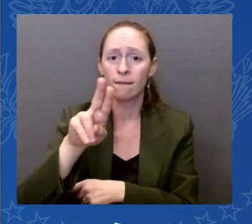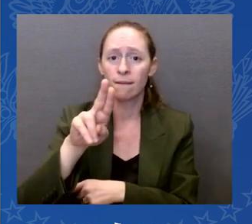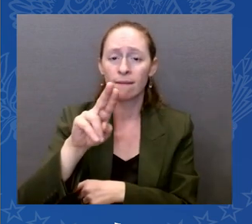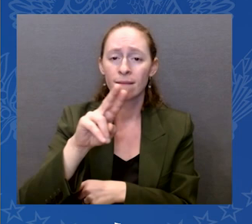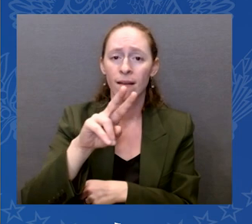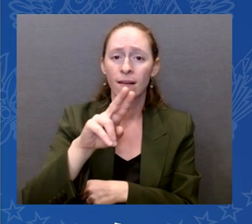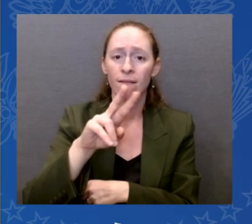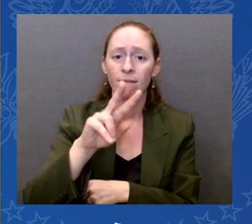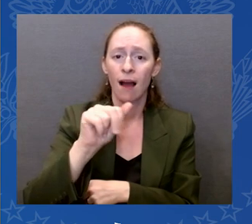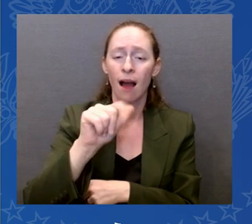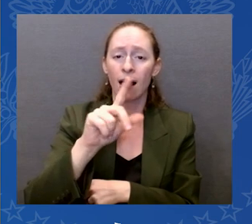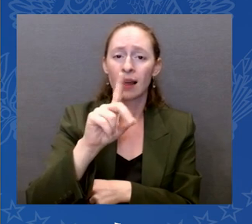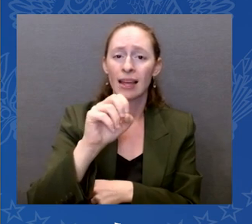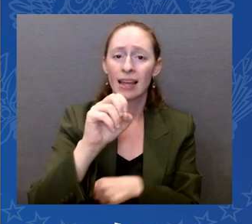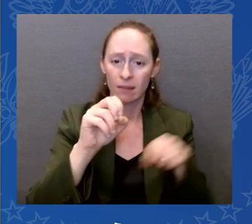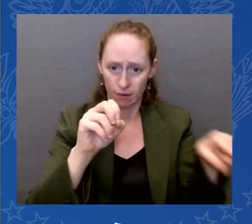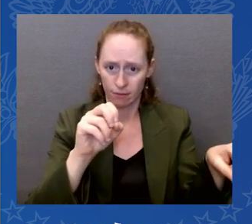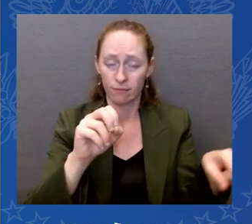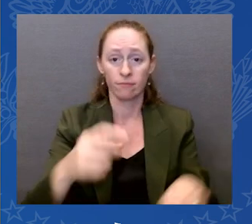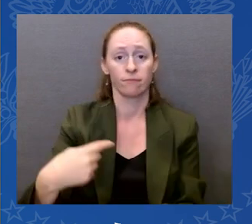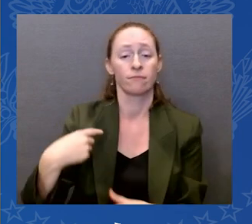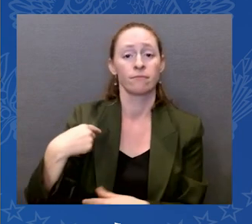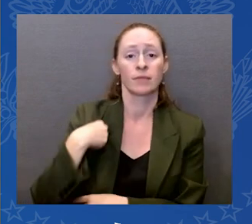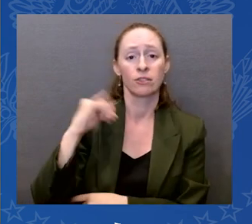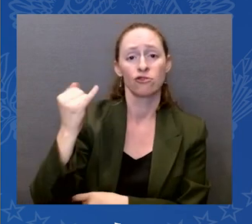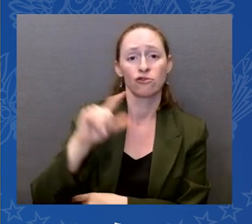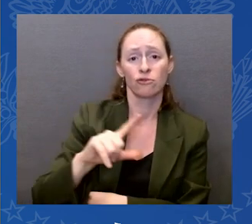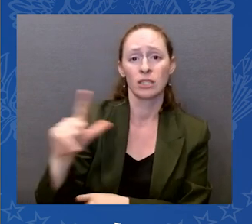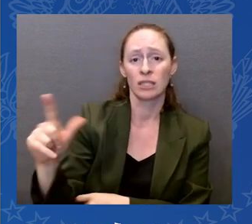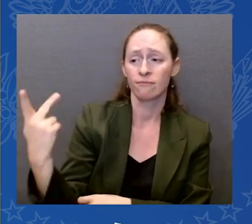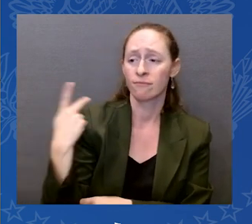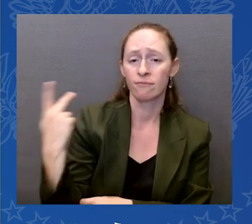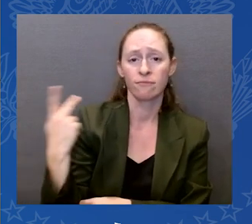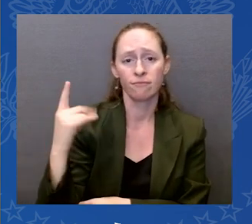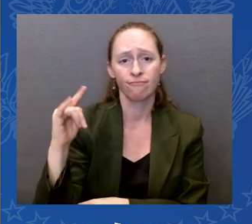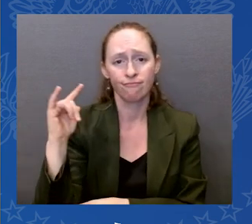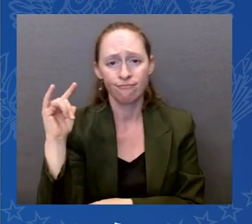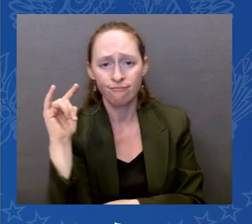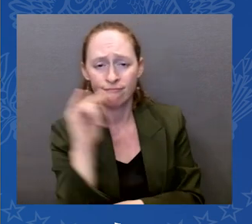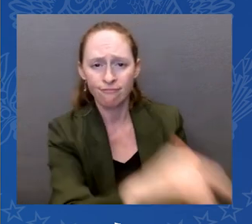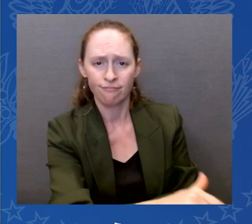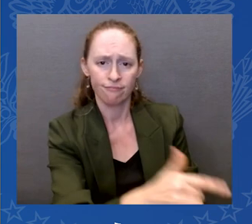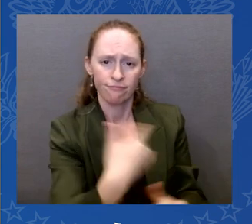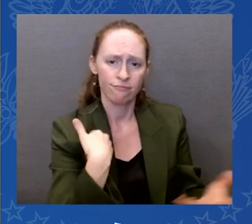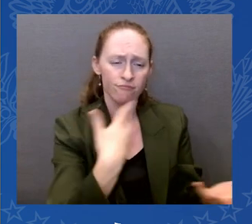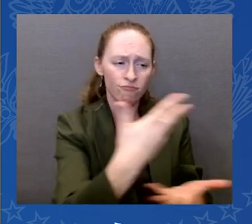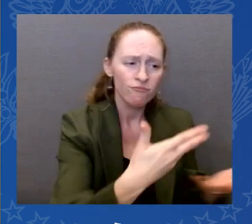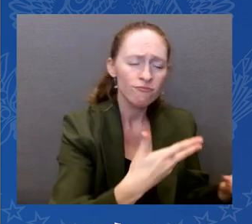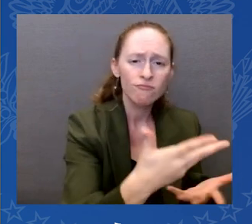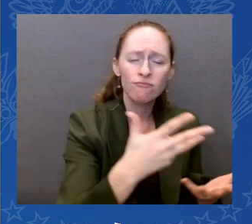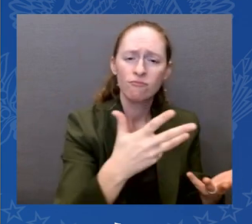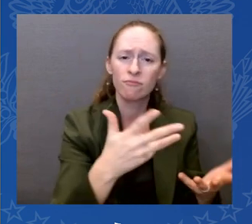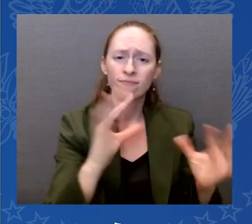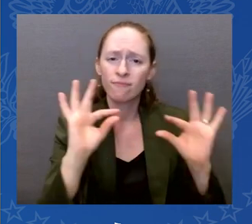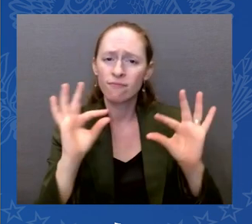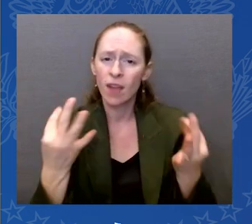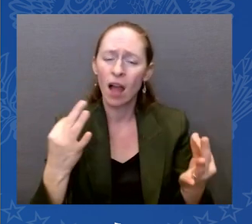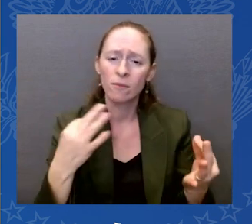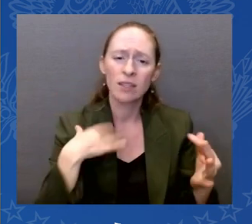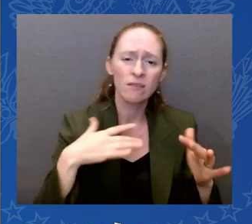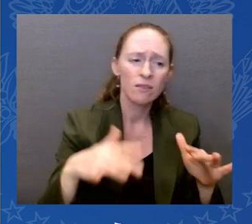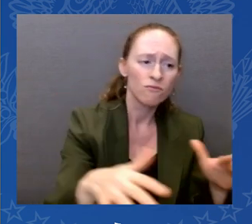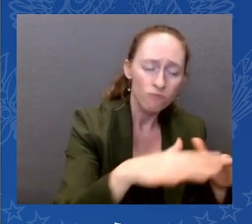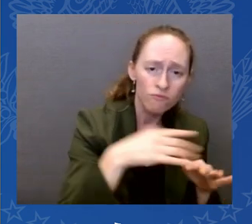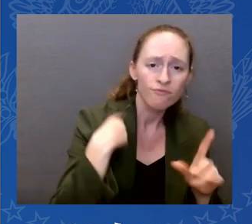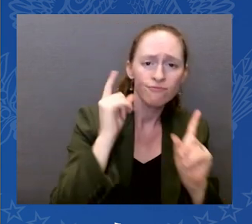hours with the victims' families. We attended services at Sacred Heart Catholic Church. Just as we were